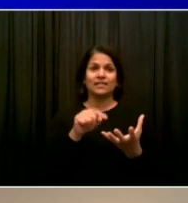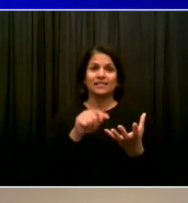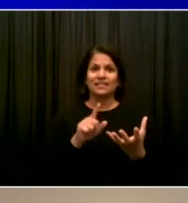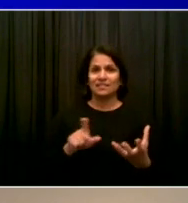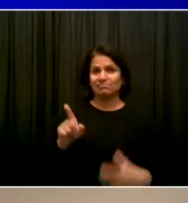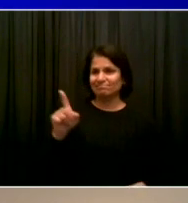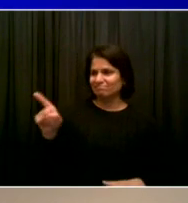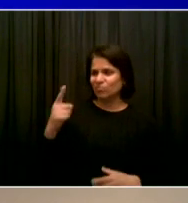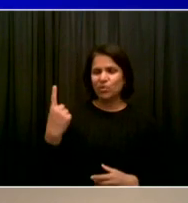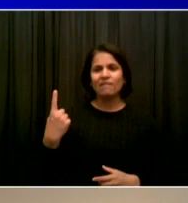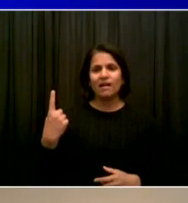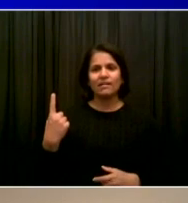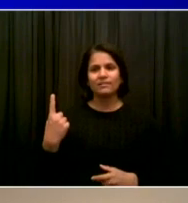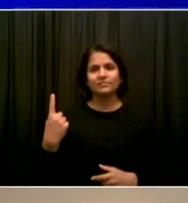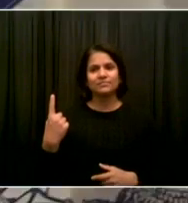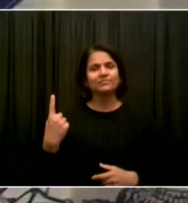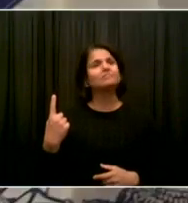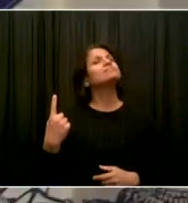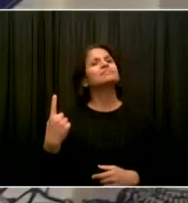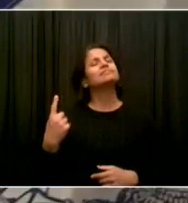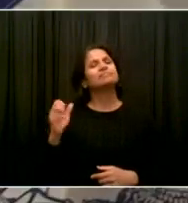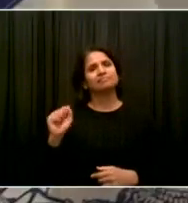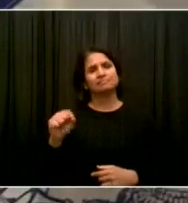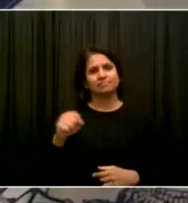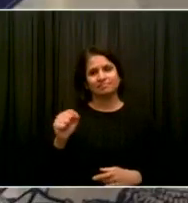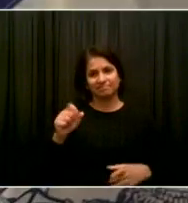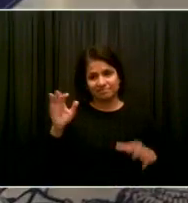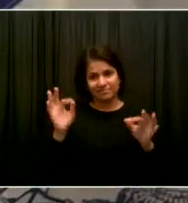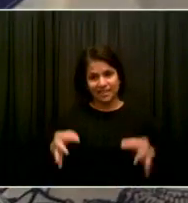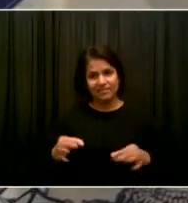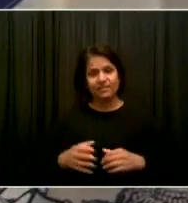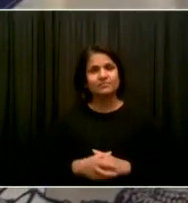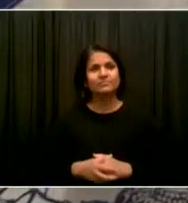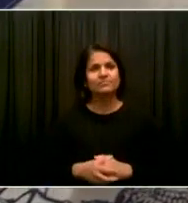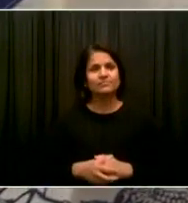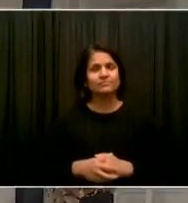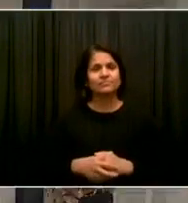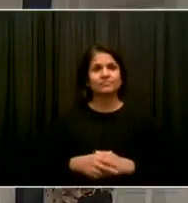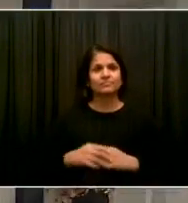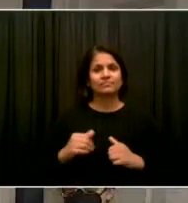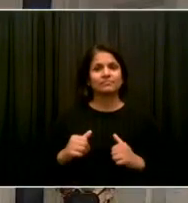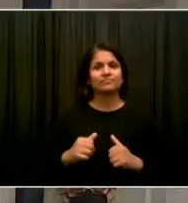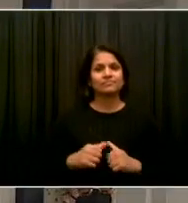of those angels. So with that, I will now move across the stage.